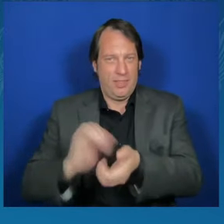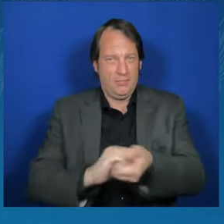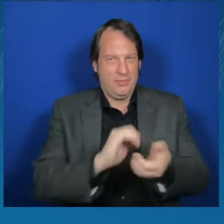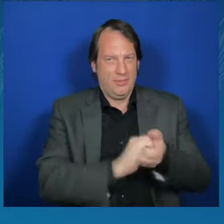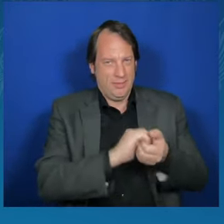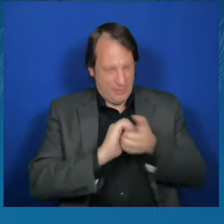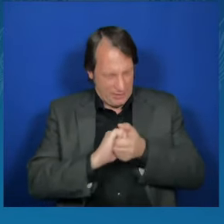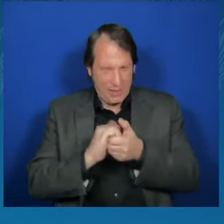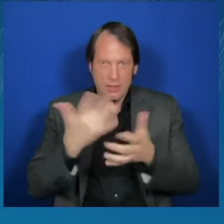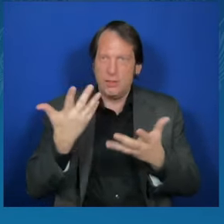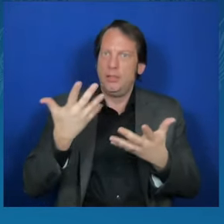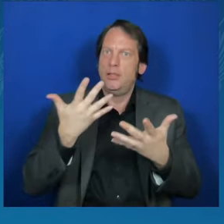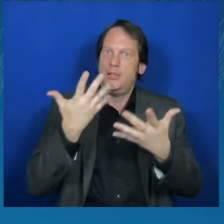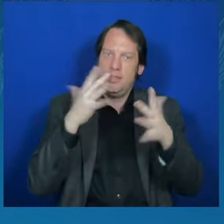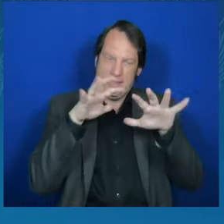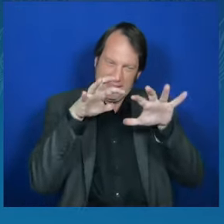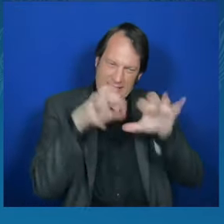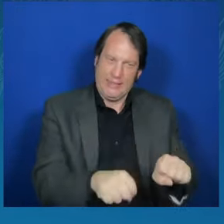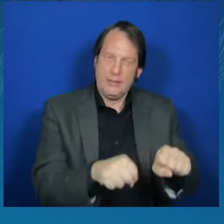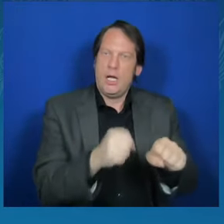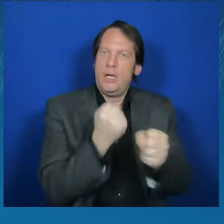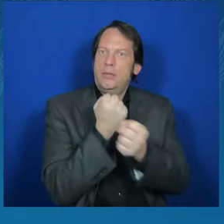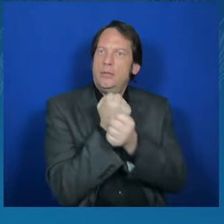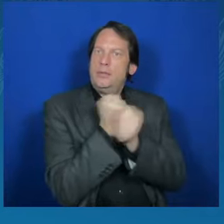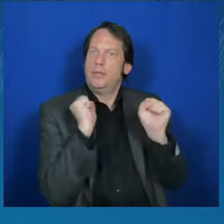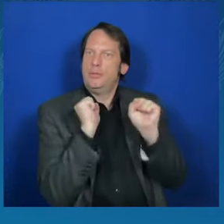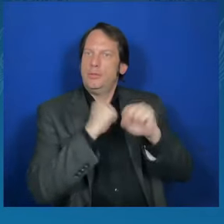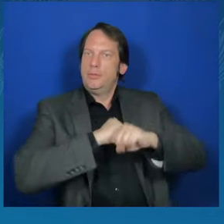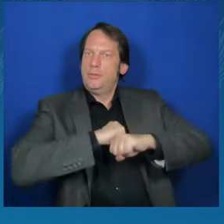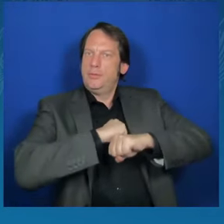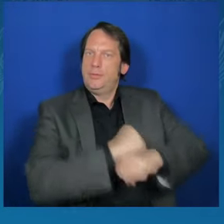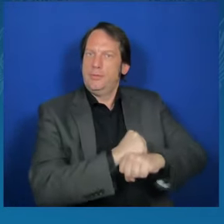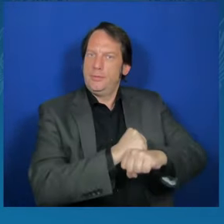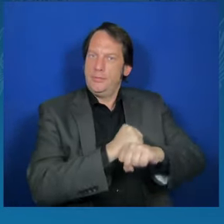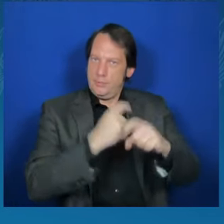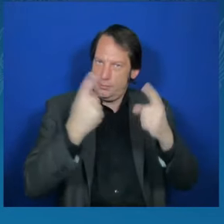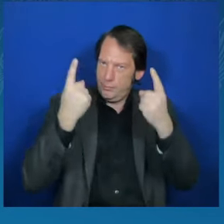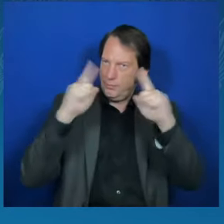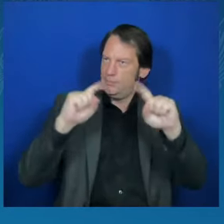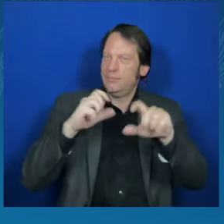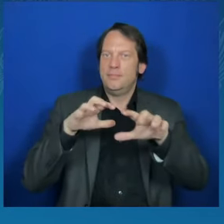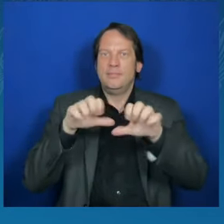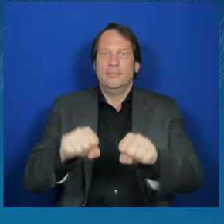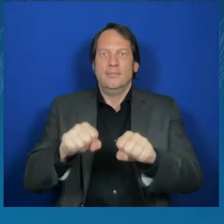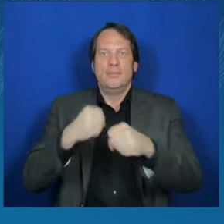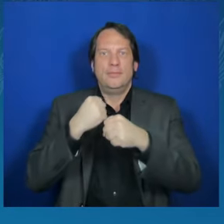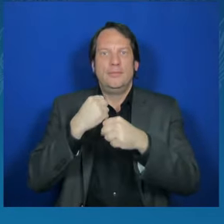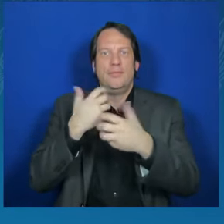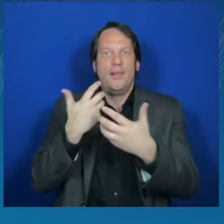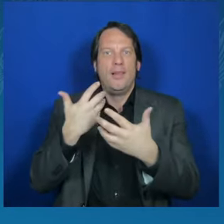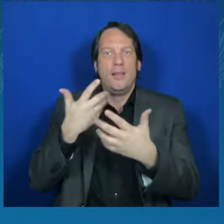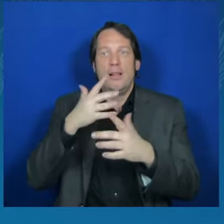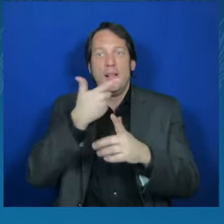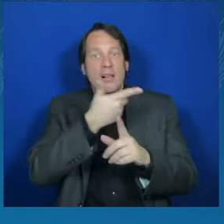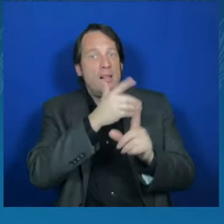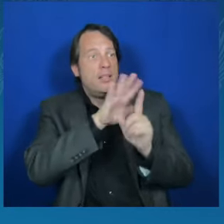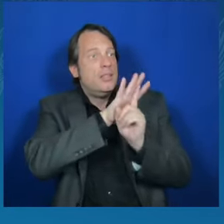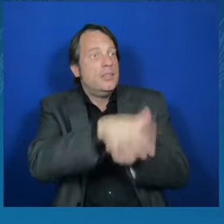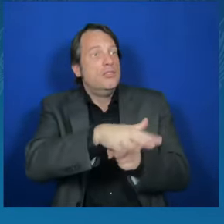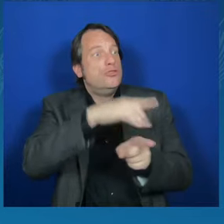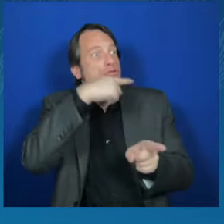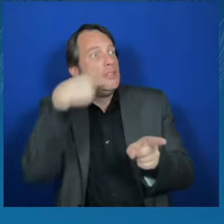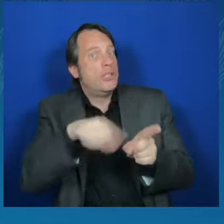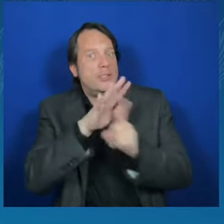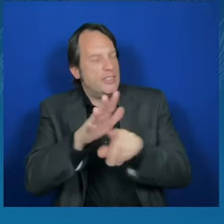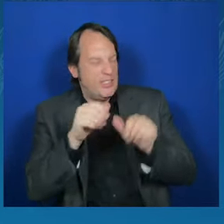against Russian aggression. And each day prove to Putin that his hatred towards people, hatred